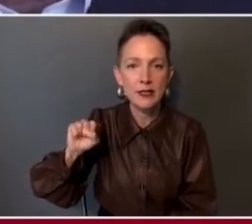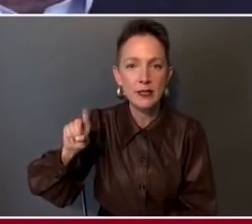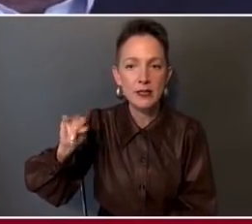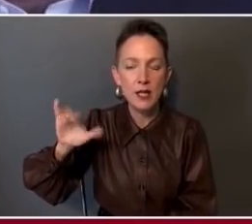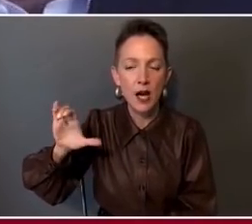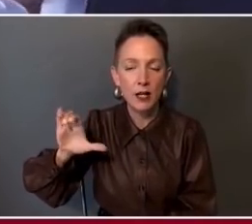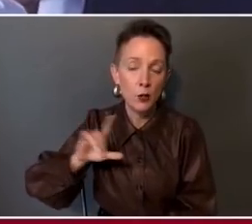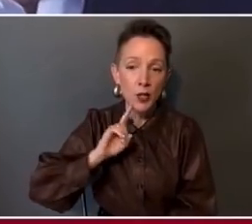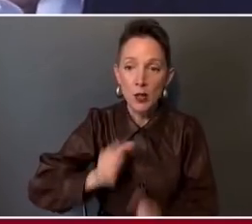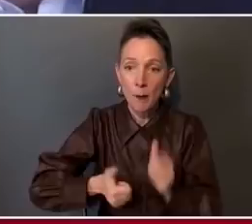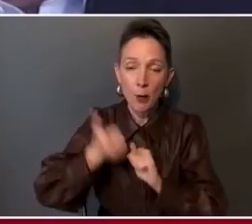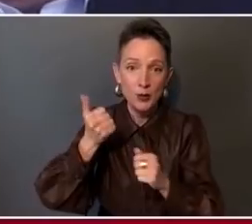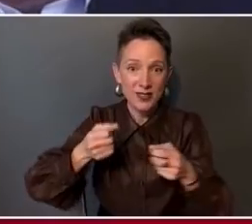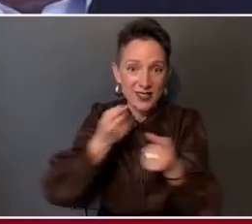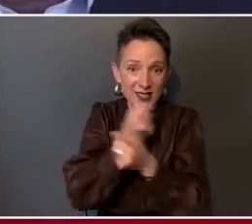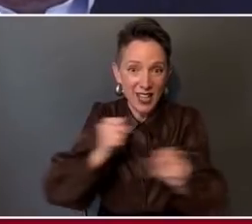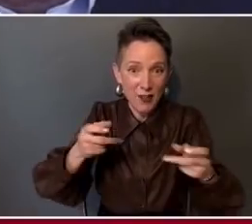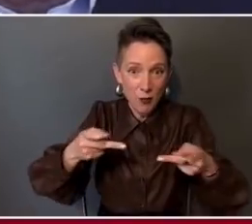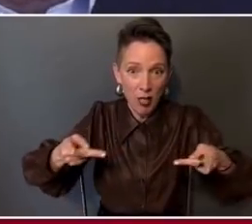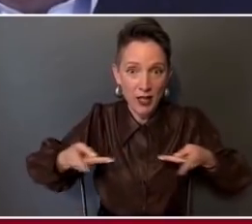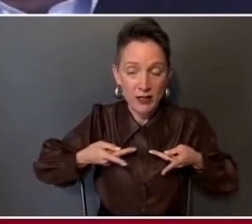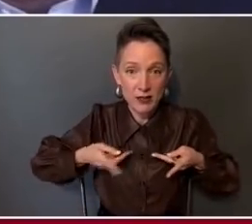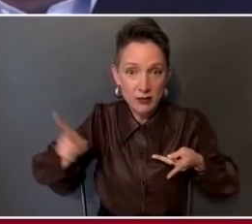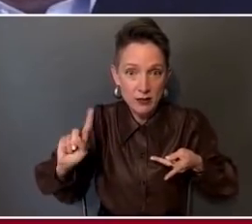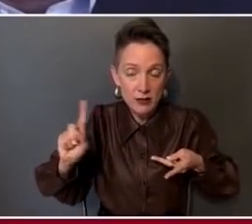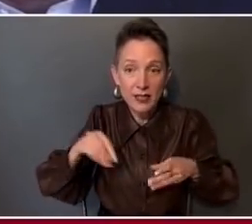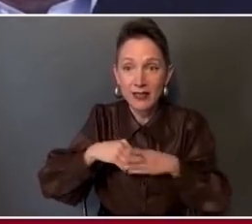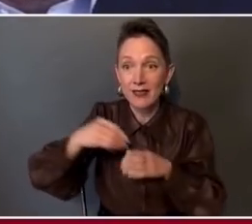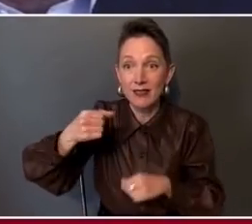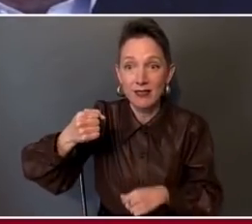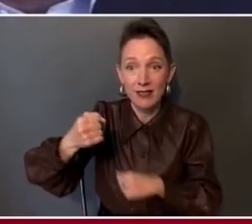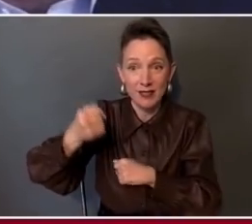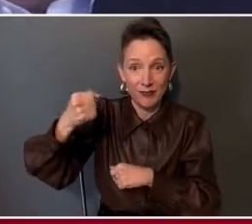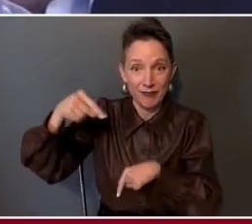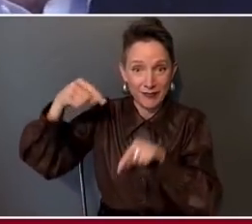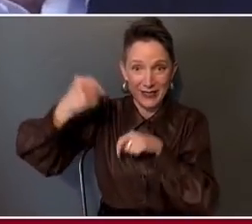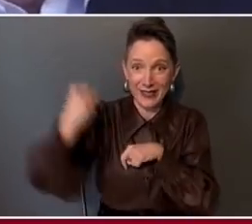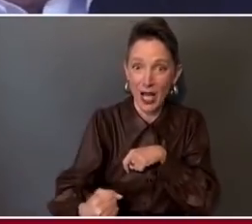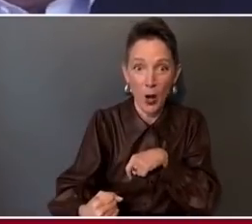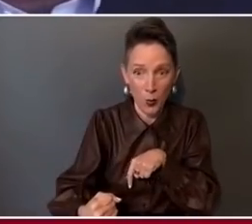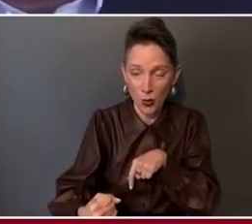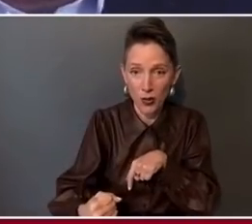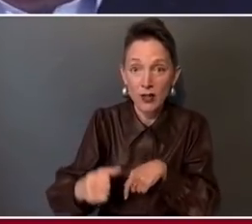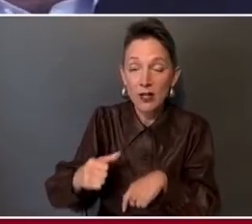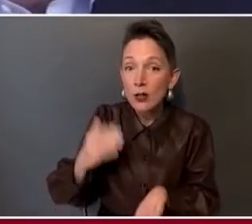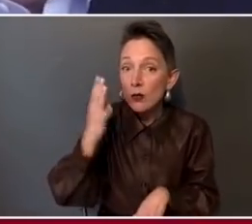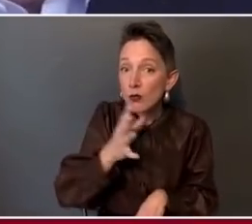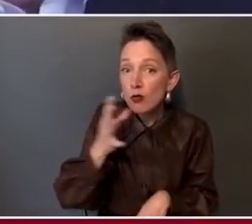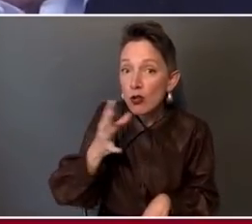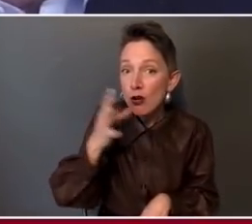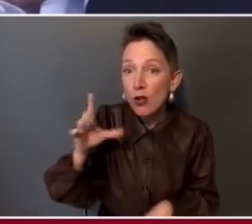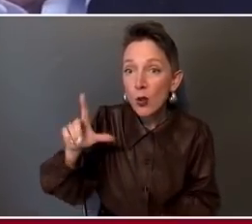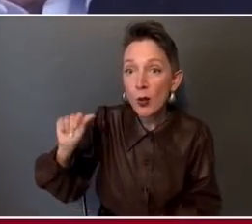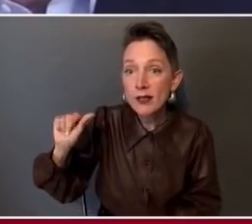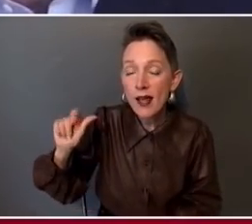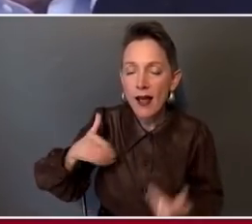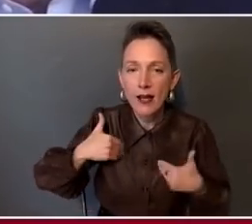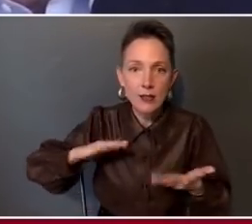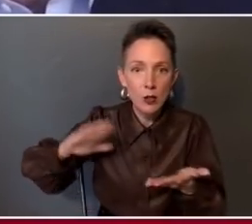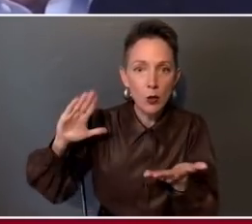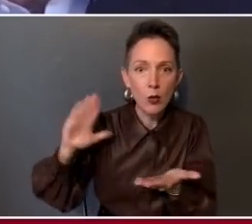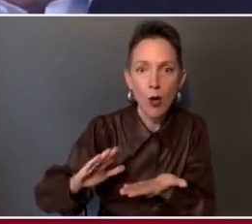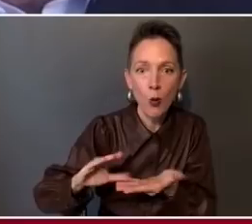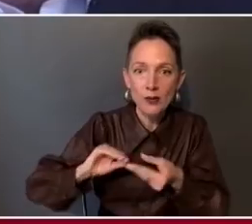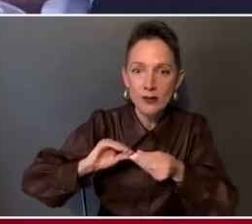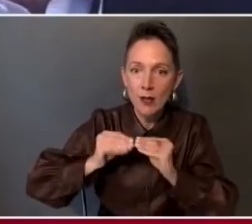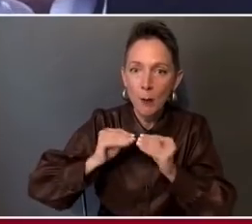places in the country to be is in the Deep South. You know, in rural Louisiana right now, it probably has one of the lowest rates of transmission